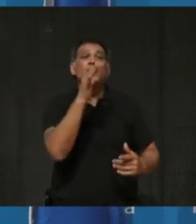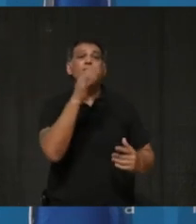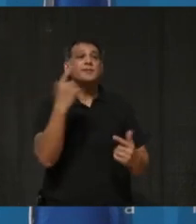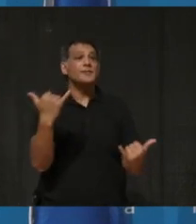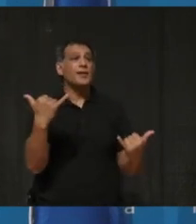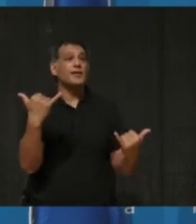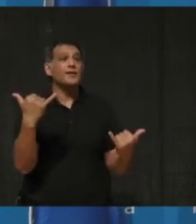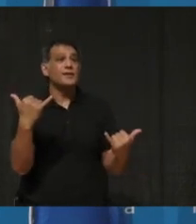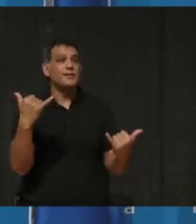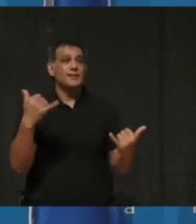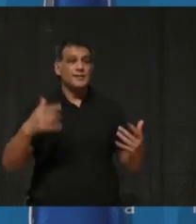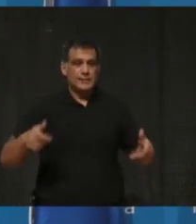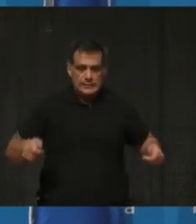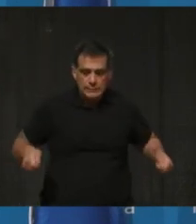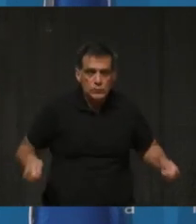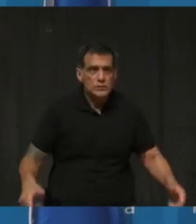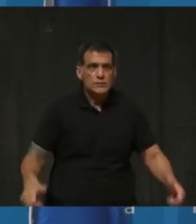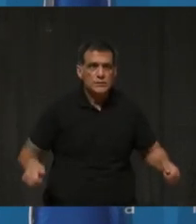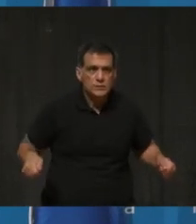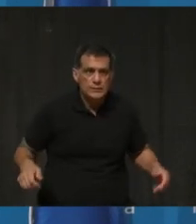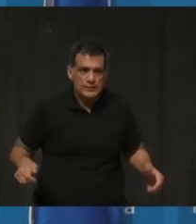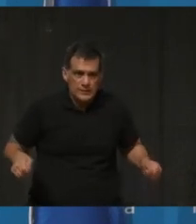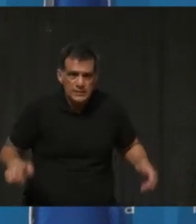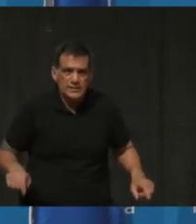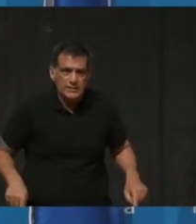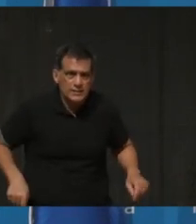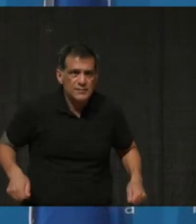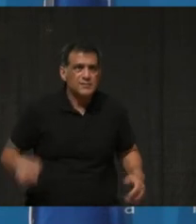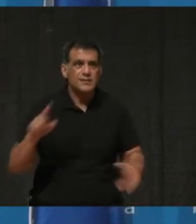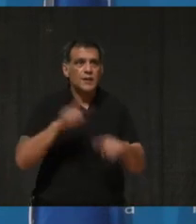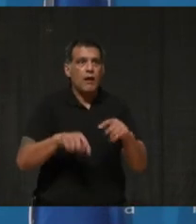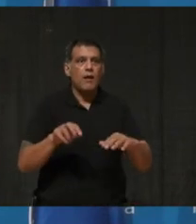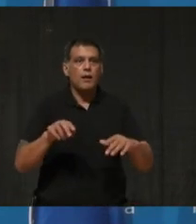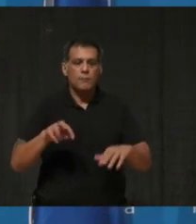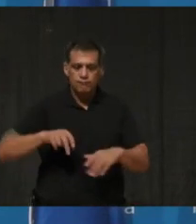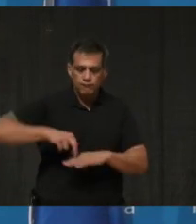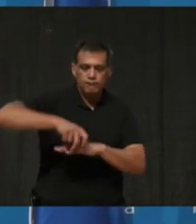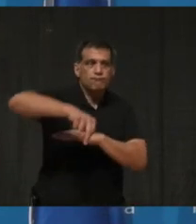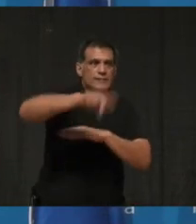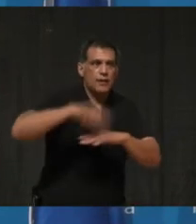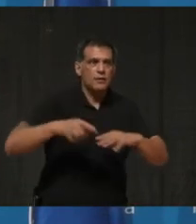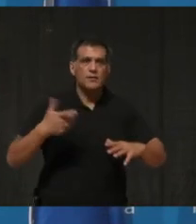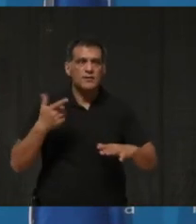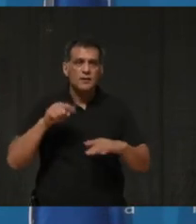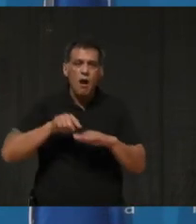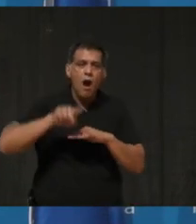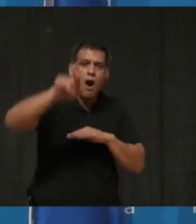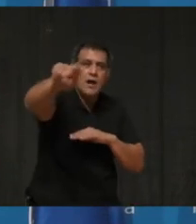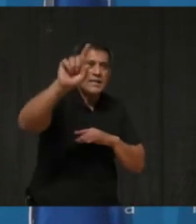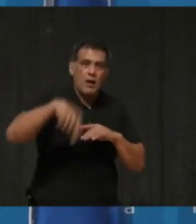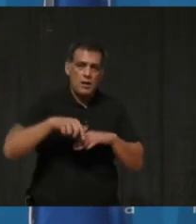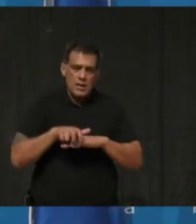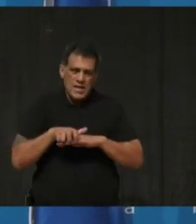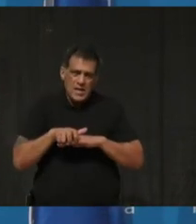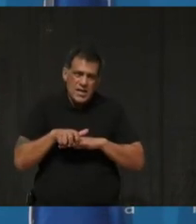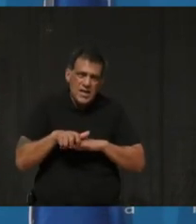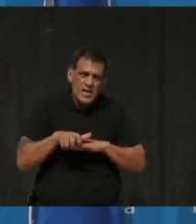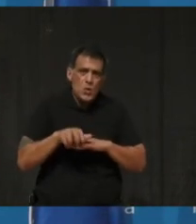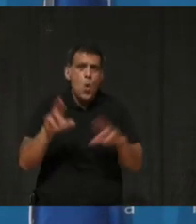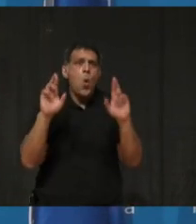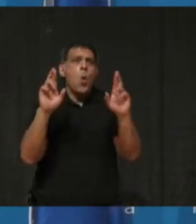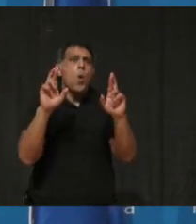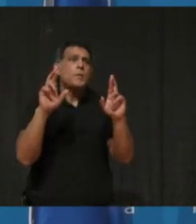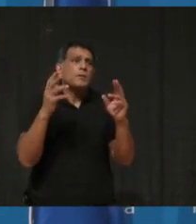rollator and and wouldn't be able to manage a long walk to a vaccination site. So I'm very hopeful. We're also considering